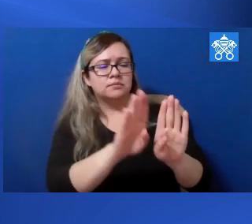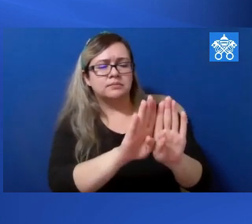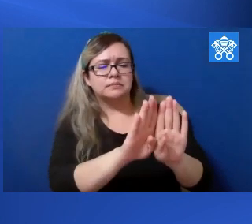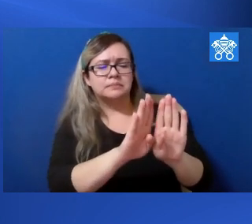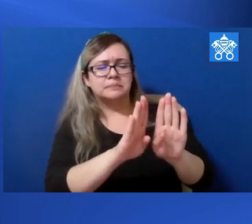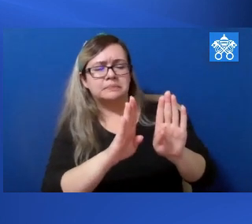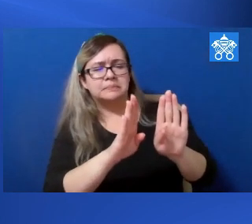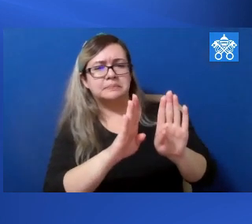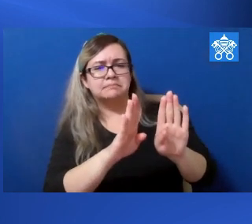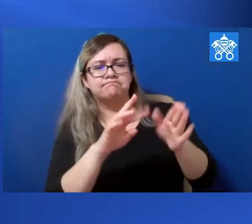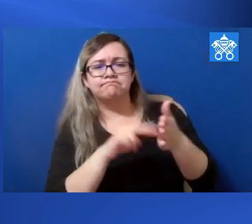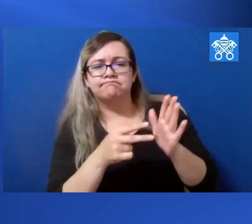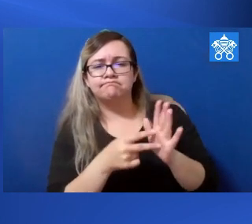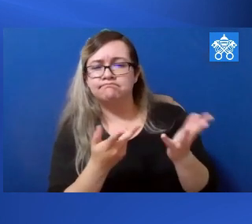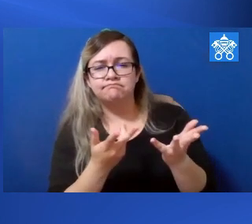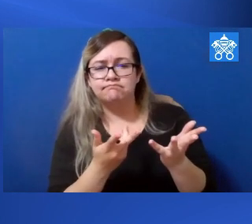door is.